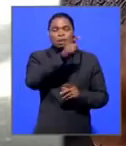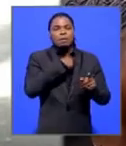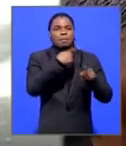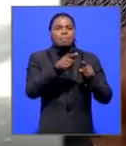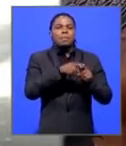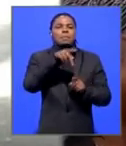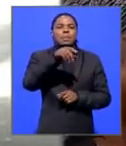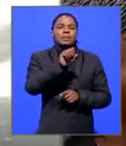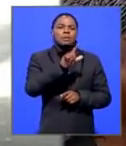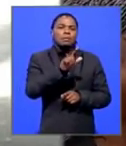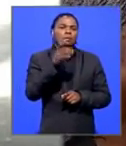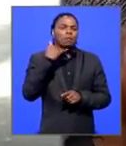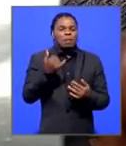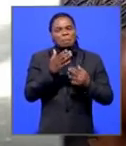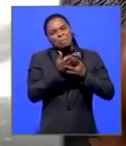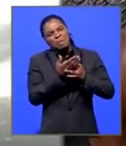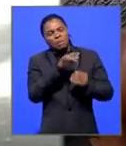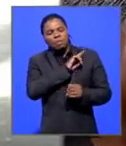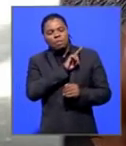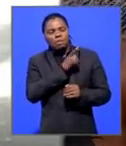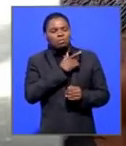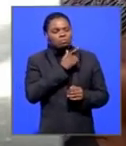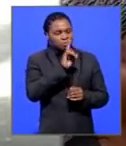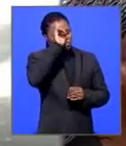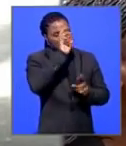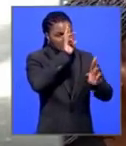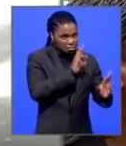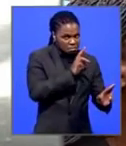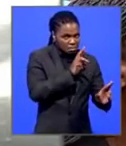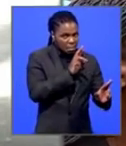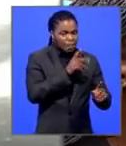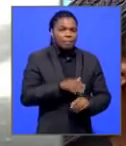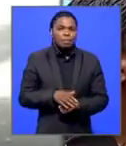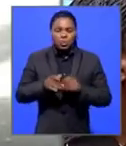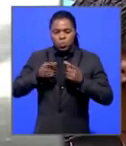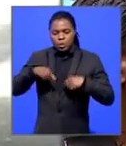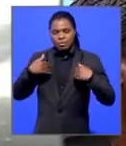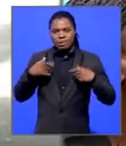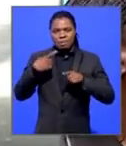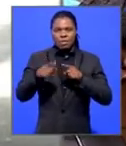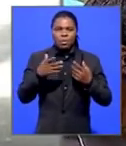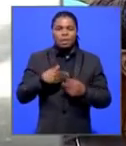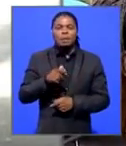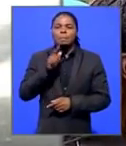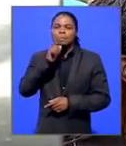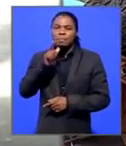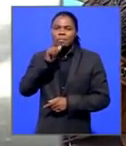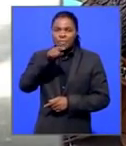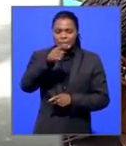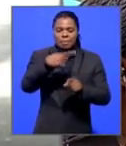The PSL was obviously taking a break out of respect for for for for the man. And we resume on Monday in Peter Marisburg.